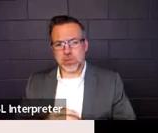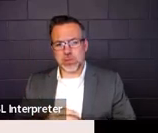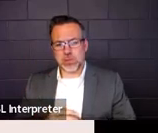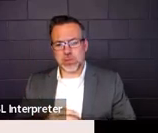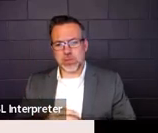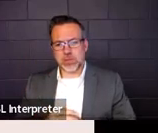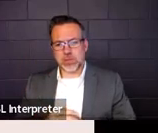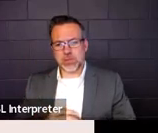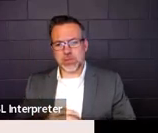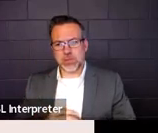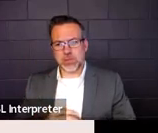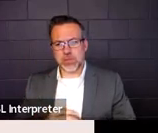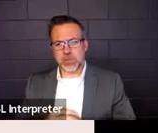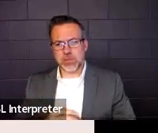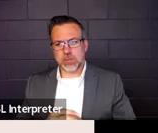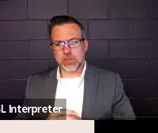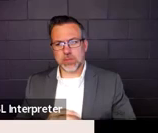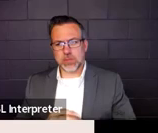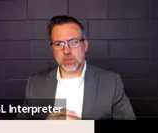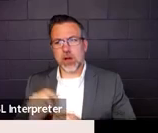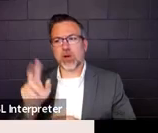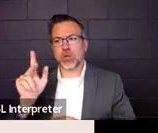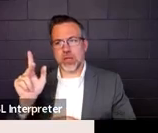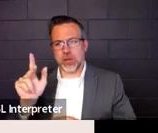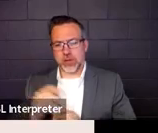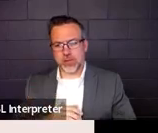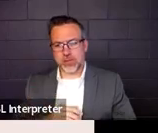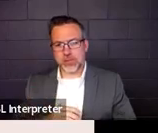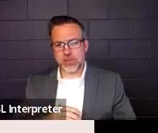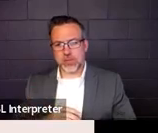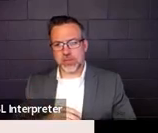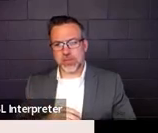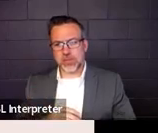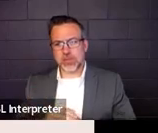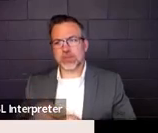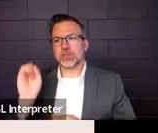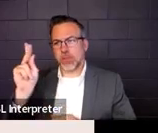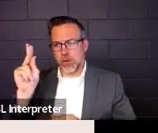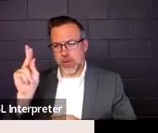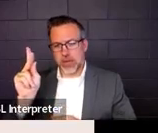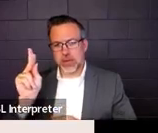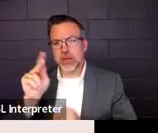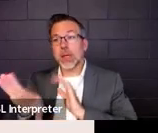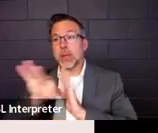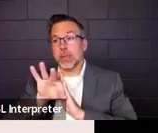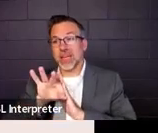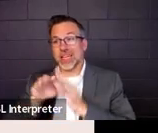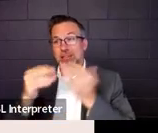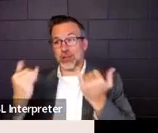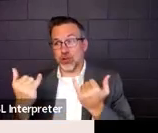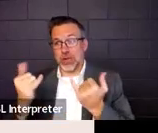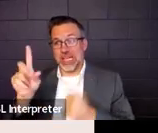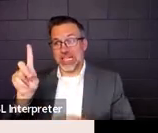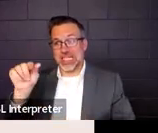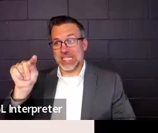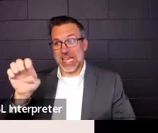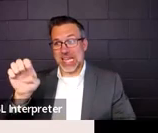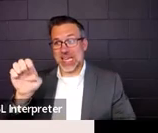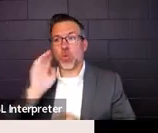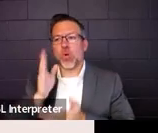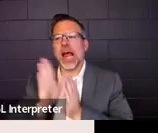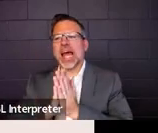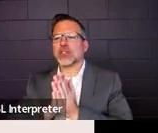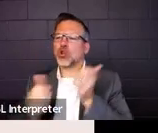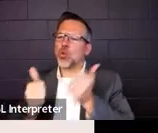No, Carly locked up. Okay, yeah. Okay, so select today's date when it asks you which training you were in.